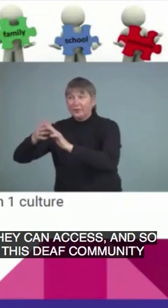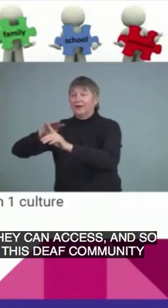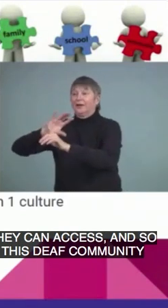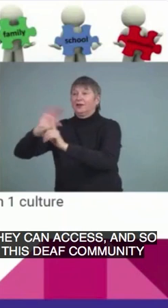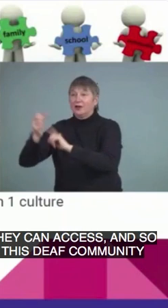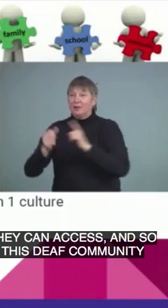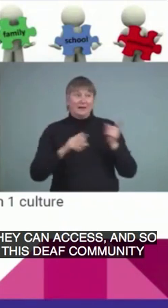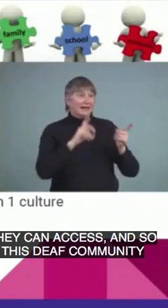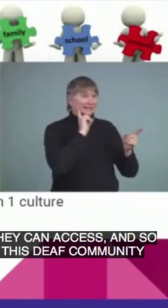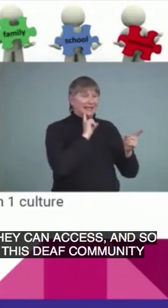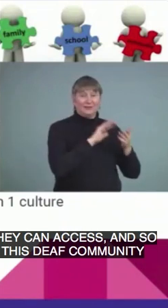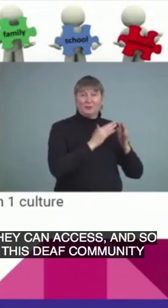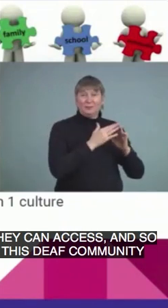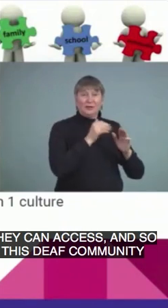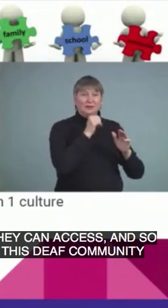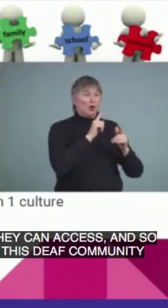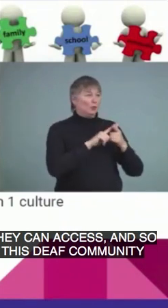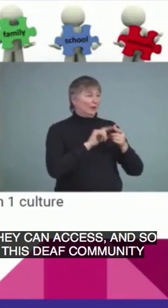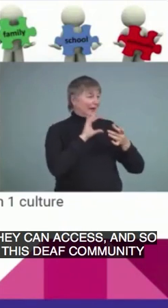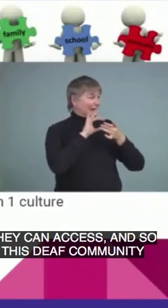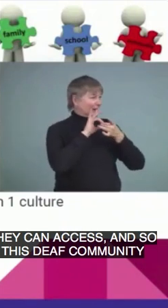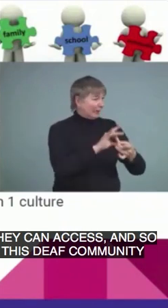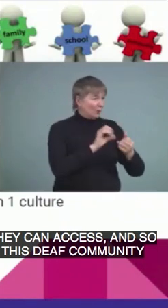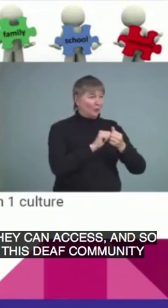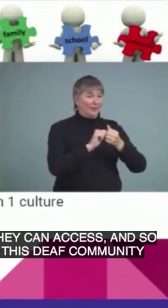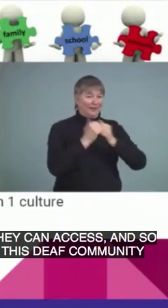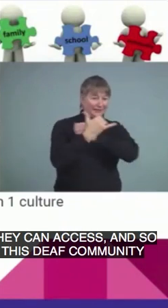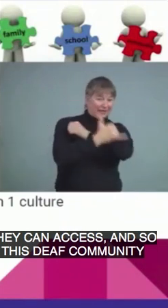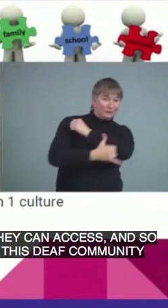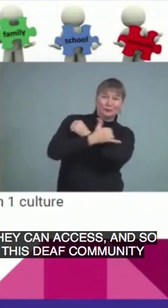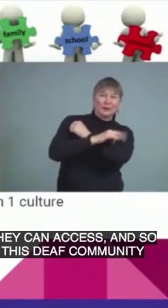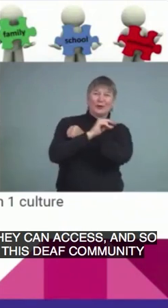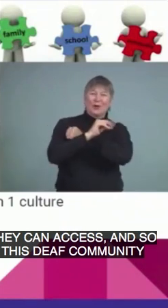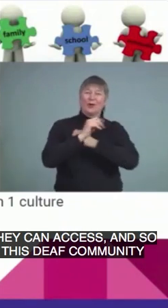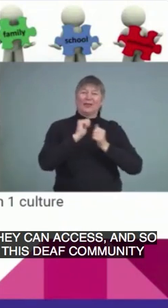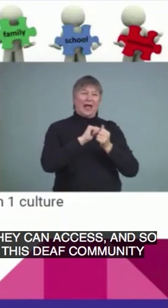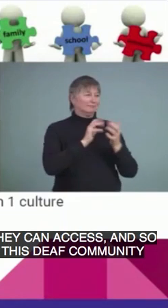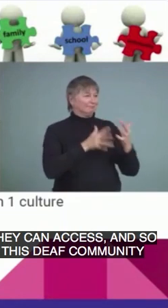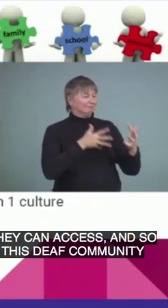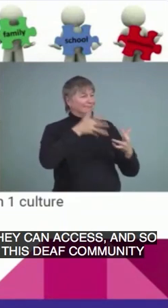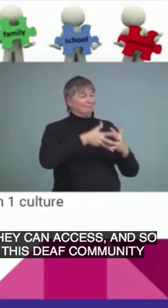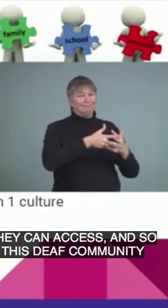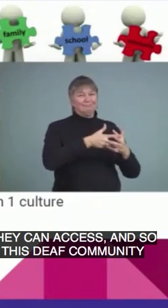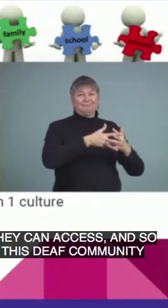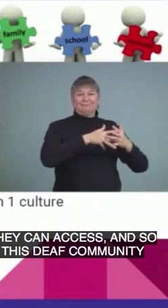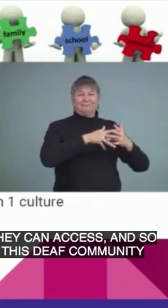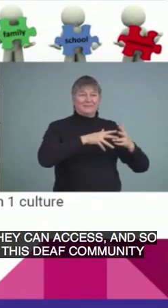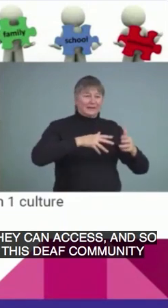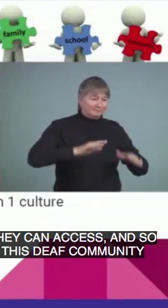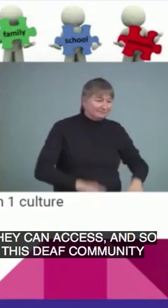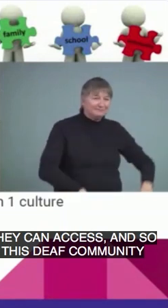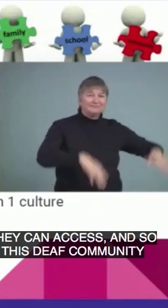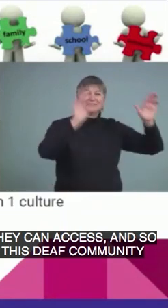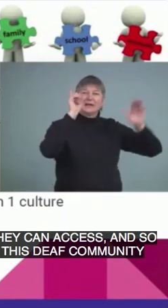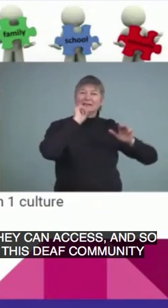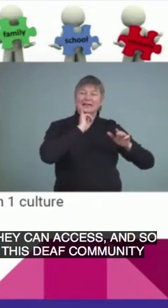reference. So, it's embedded in extensive history and heritage.